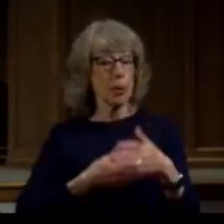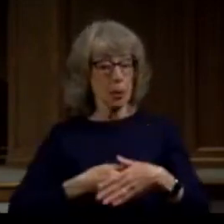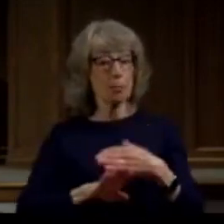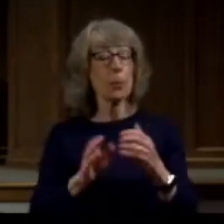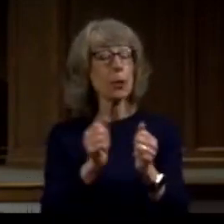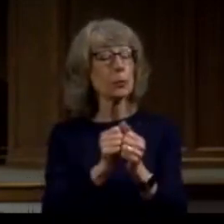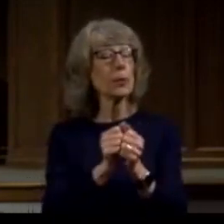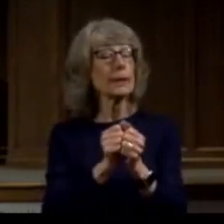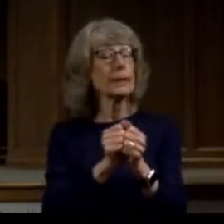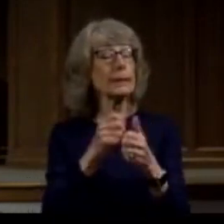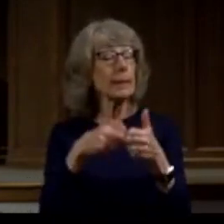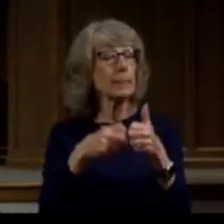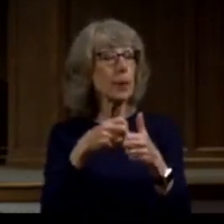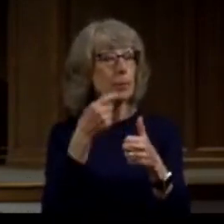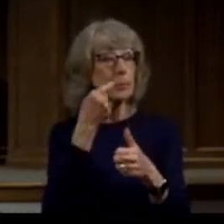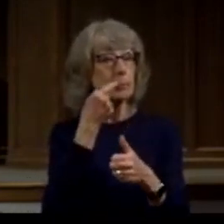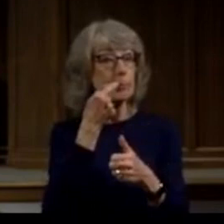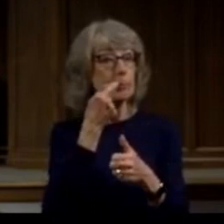a ministry